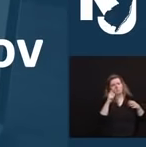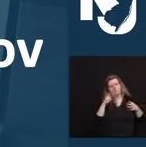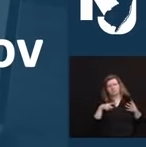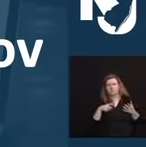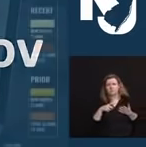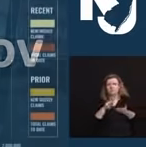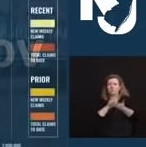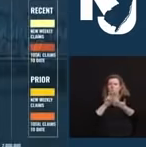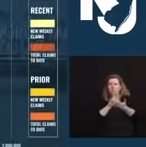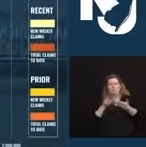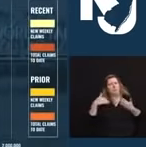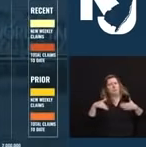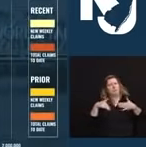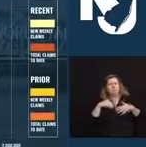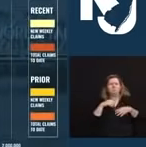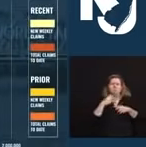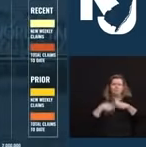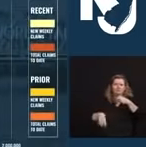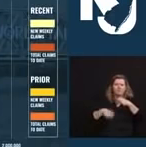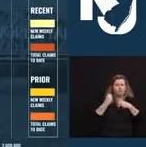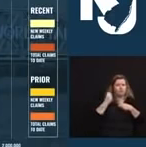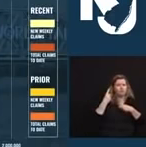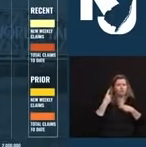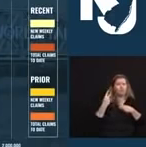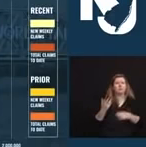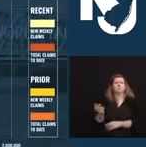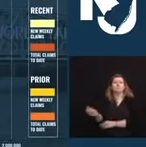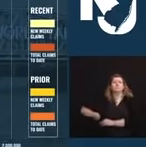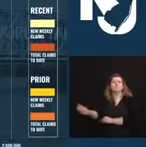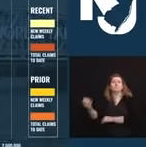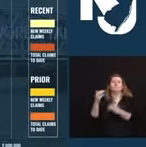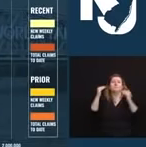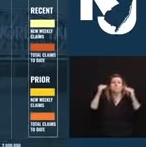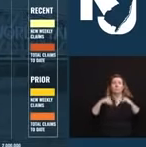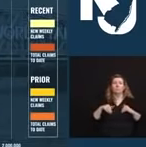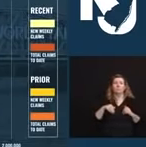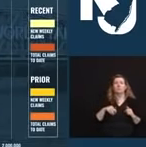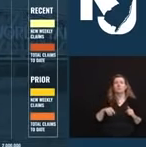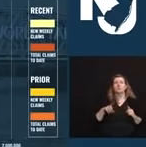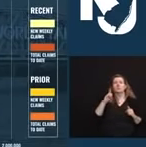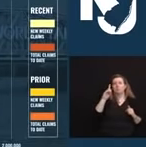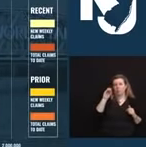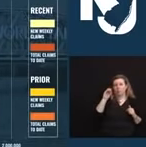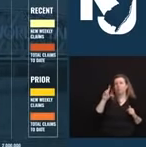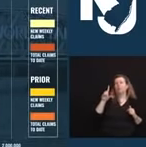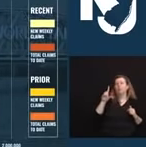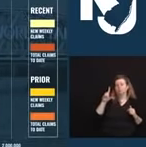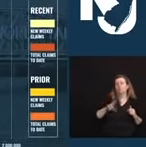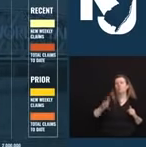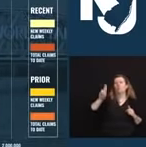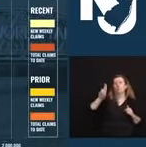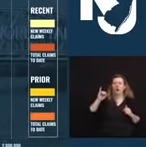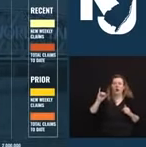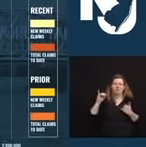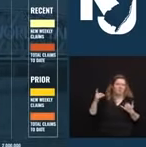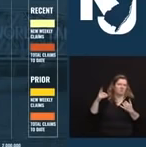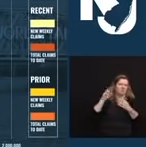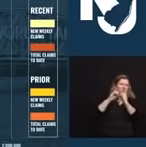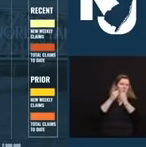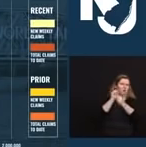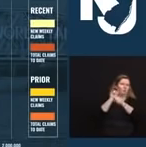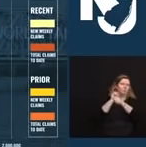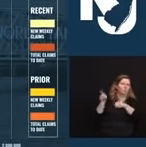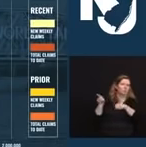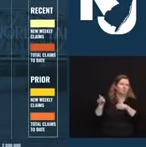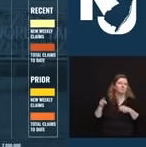Next, this morning, the Department of Labor released the unemployment figures for last week. I think they did this a day earlier across the country in a nod to